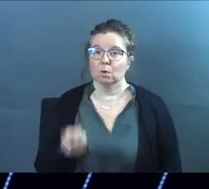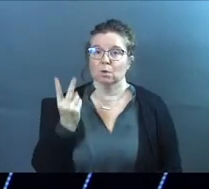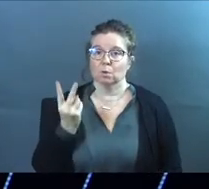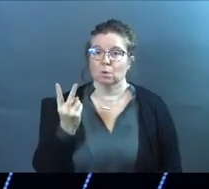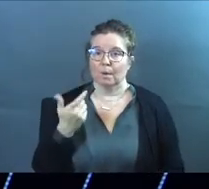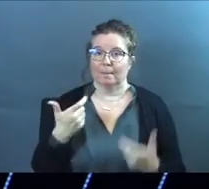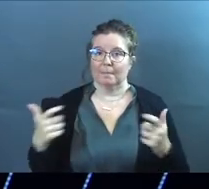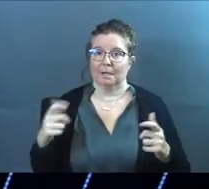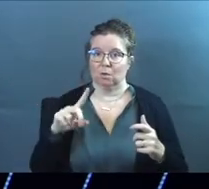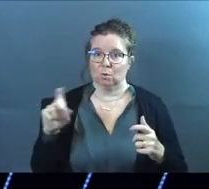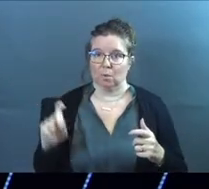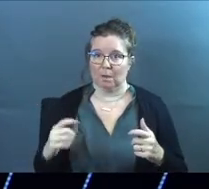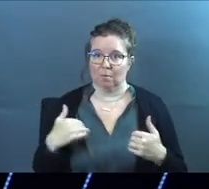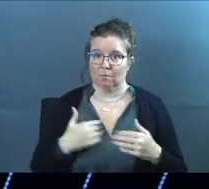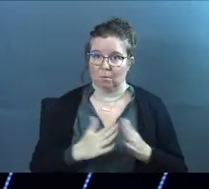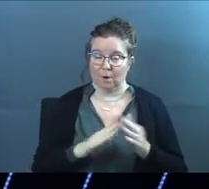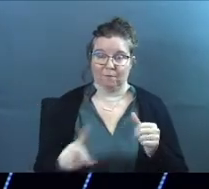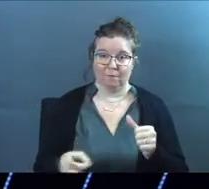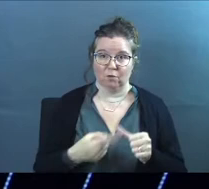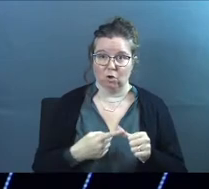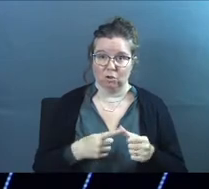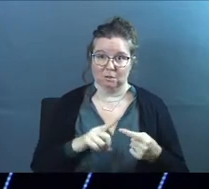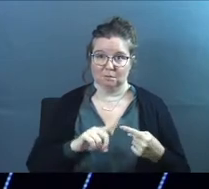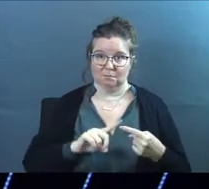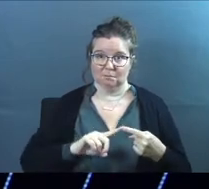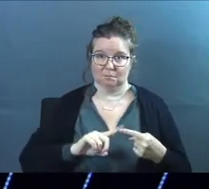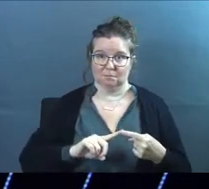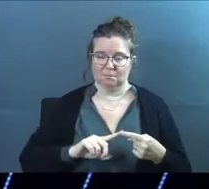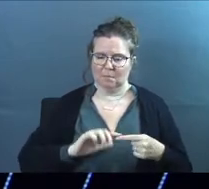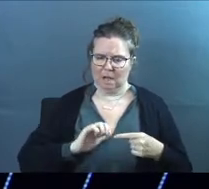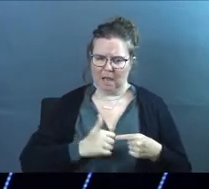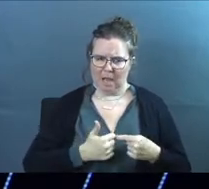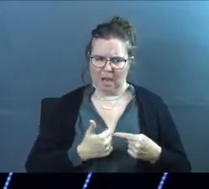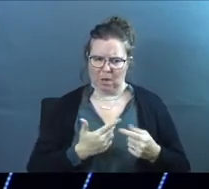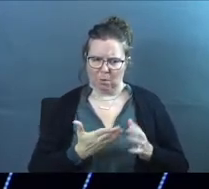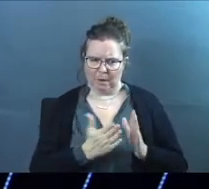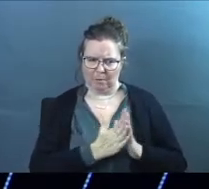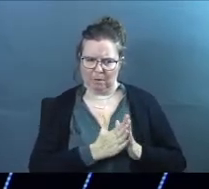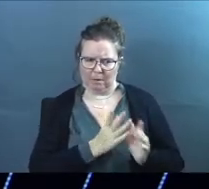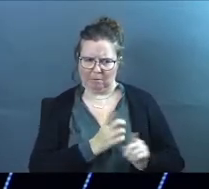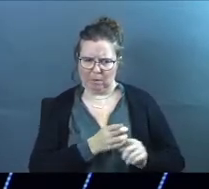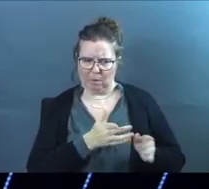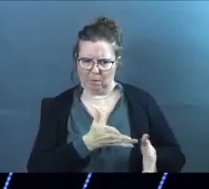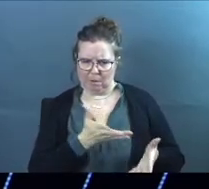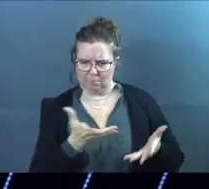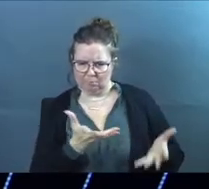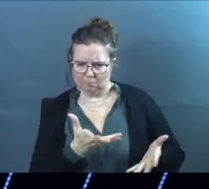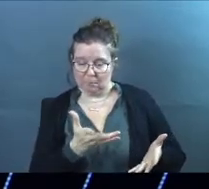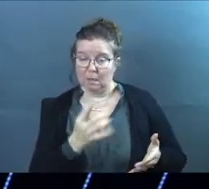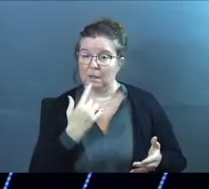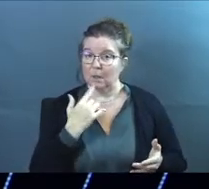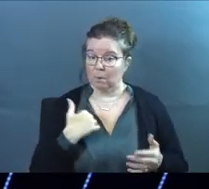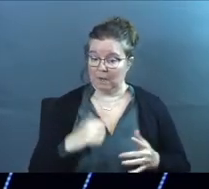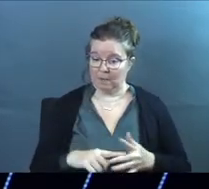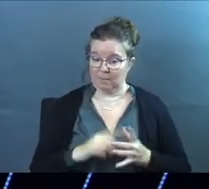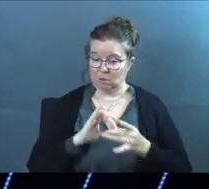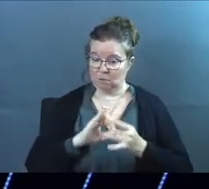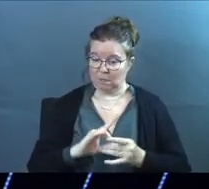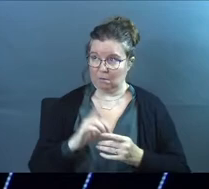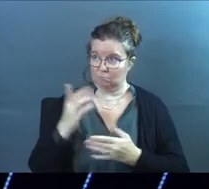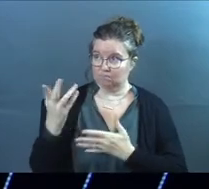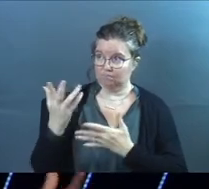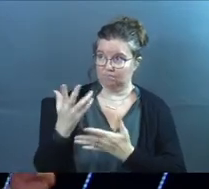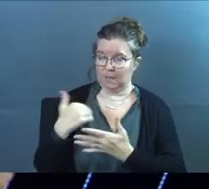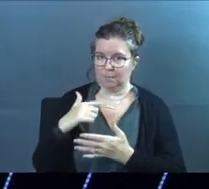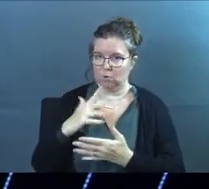really big questions that we have with prayer. The first like I just mentioned is, how do I pray? Like, you're telling me when I begin this relationship,